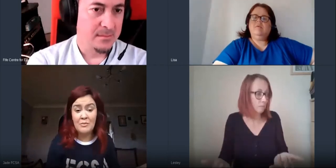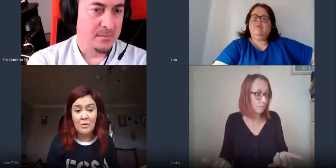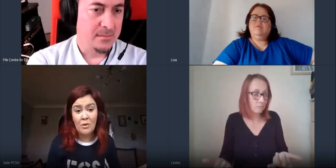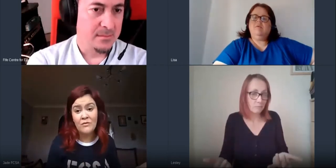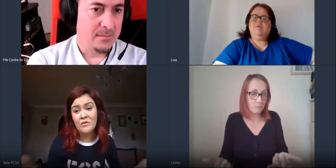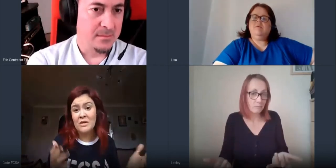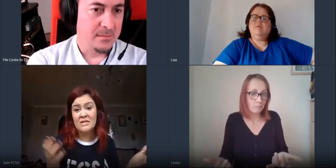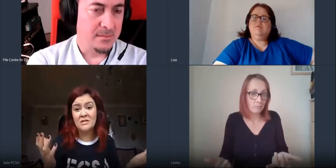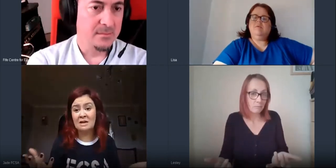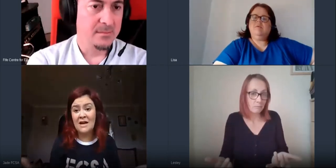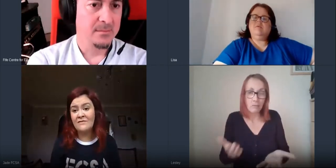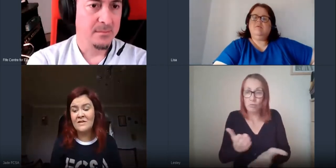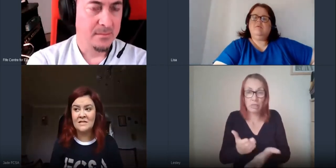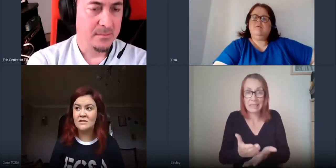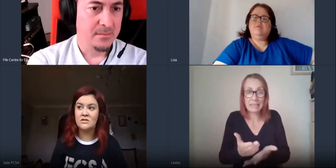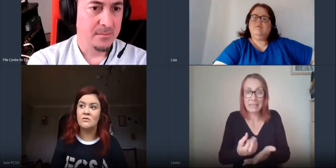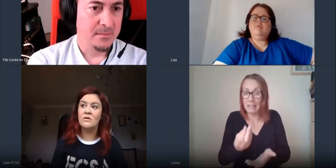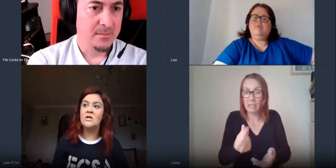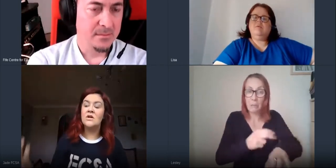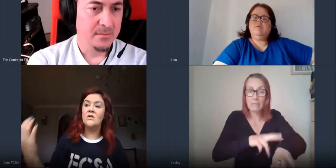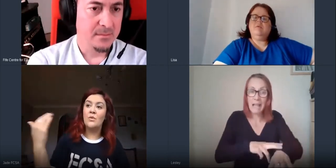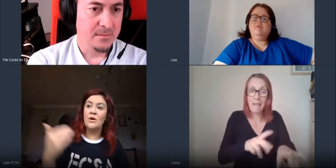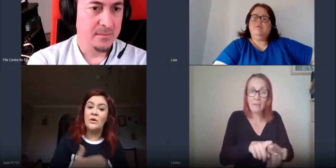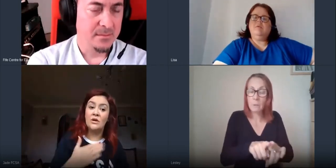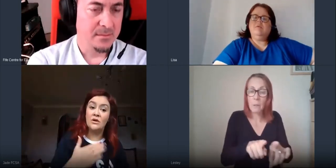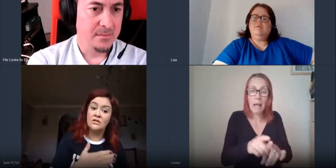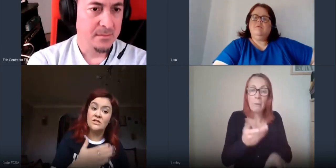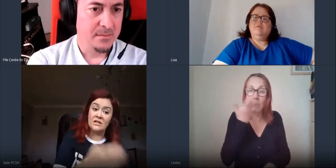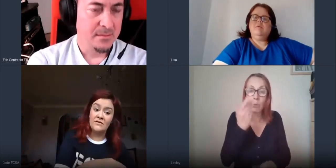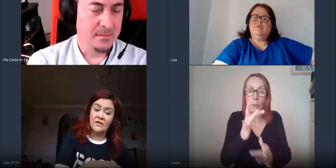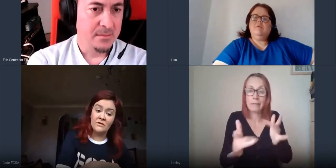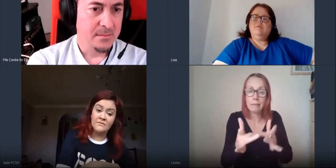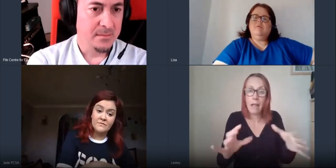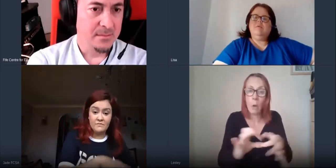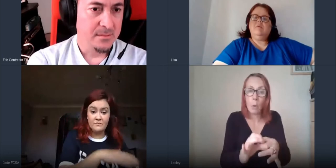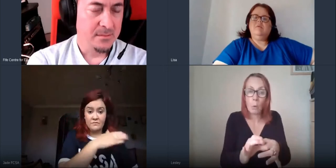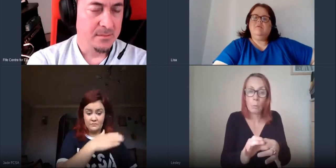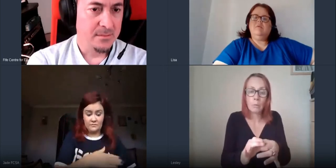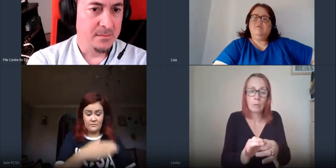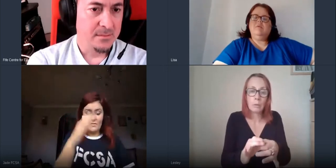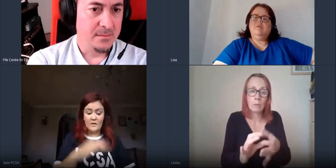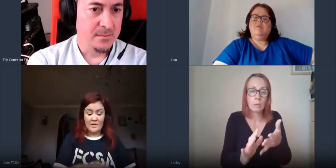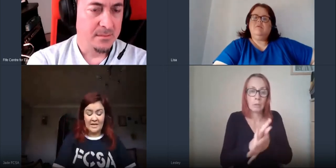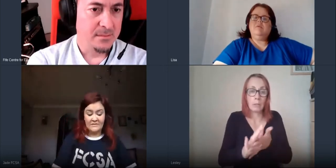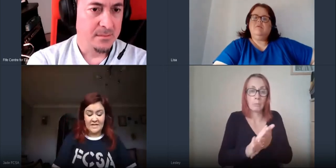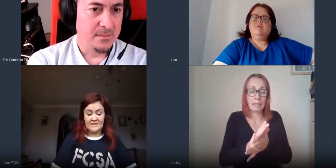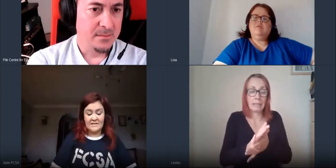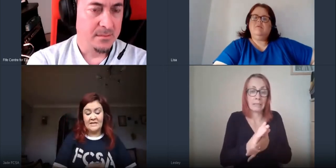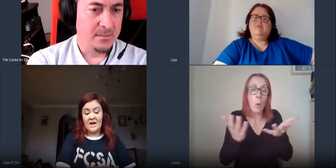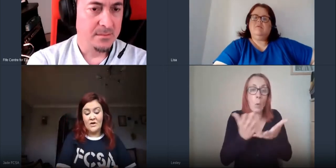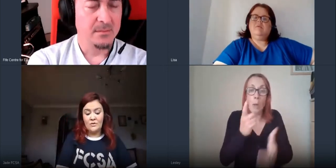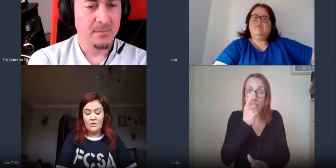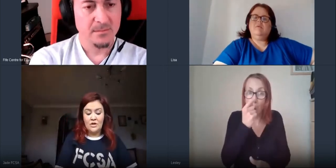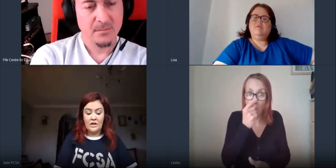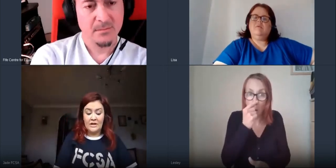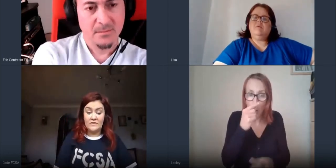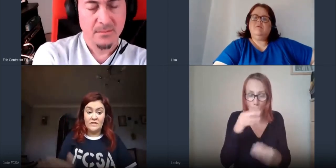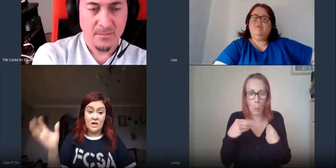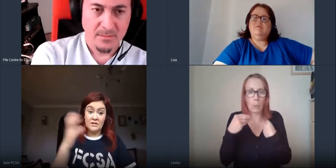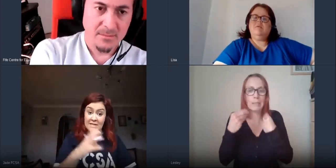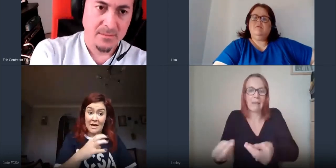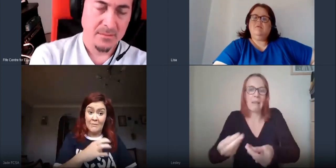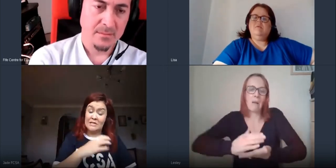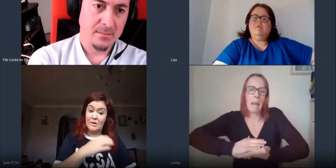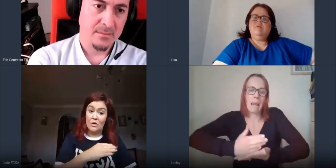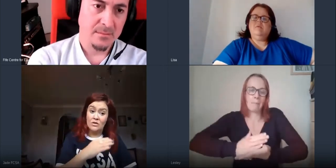there's people all over the place that don't have these things so where we could deliver we kind of did and now like the return